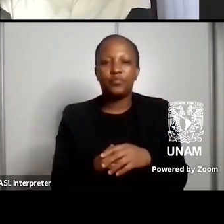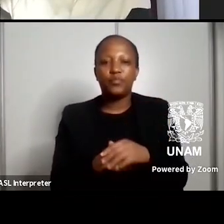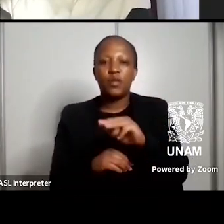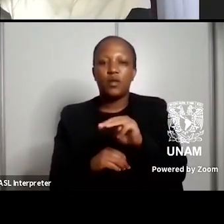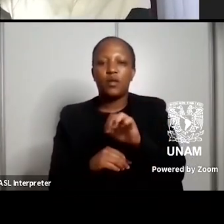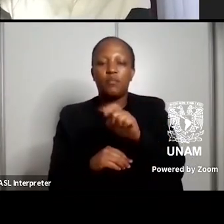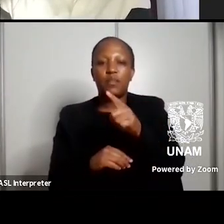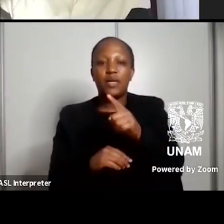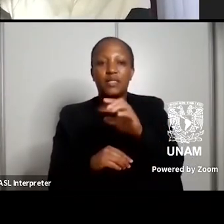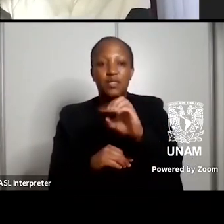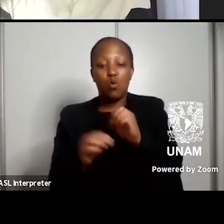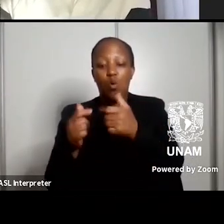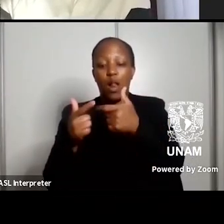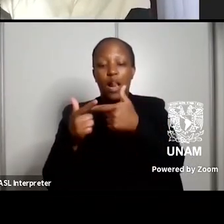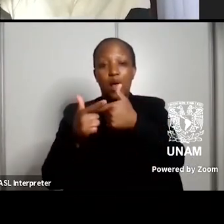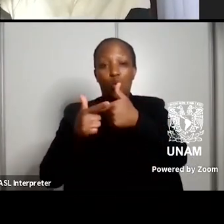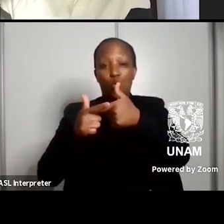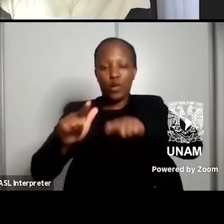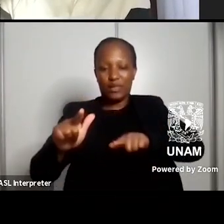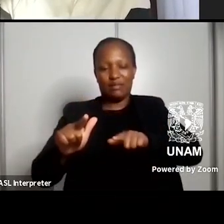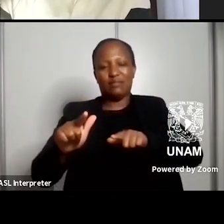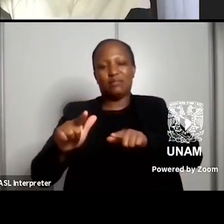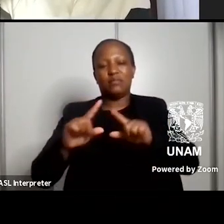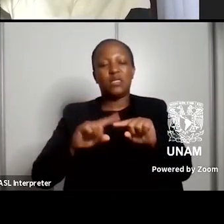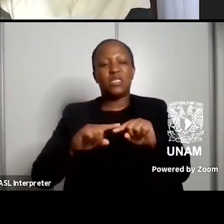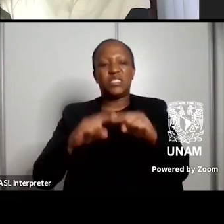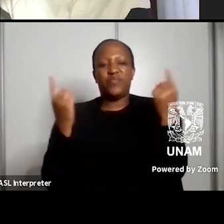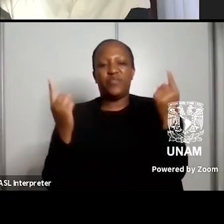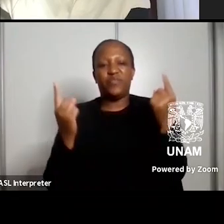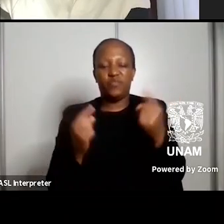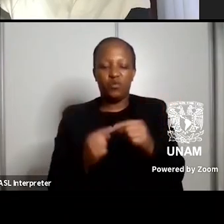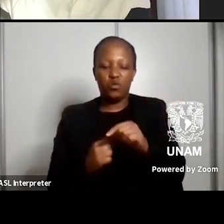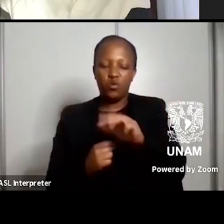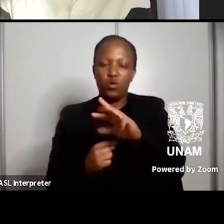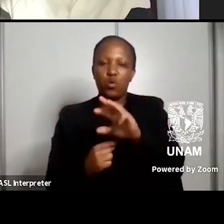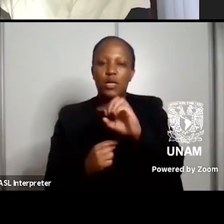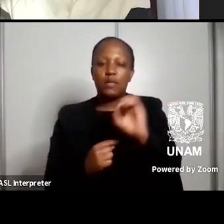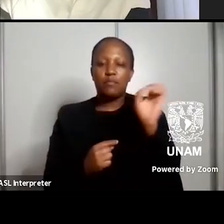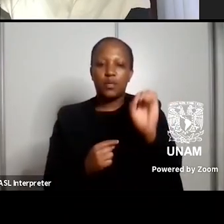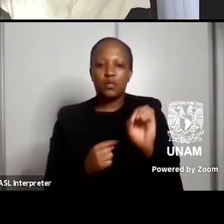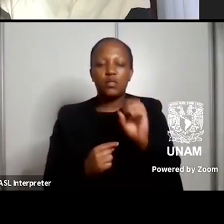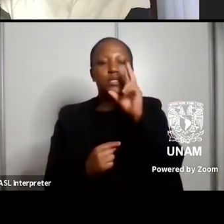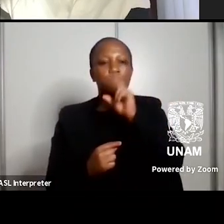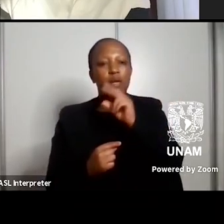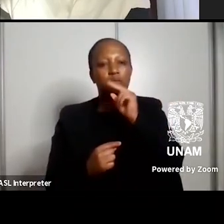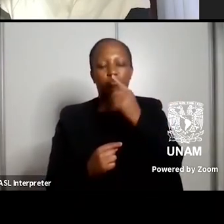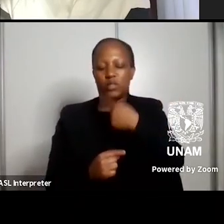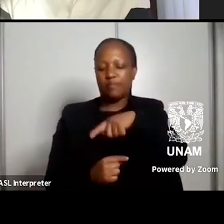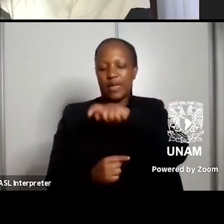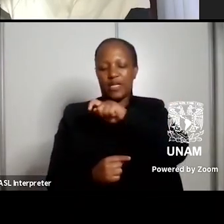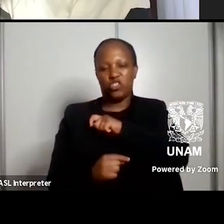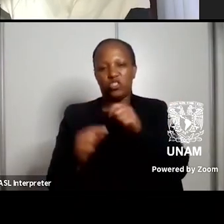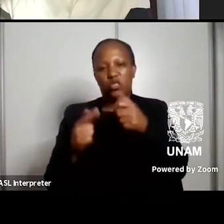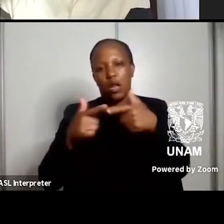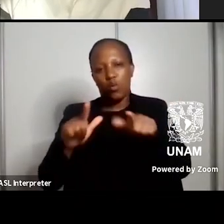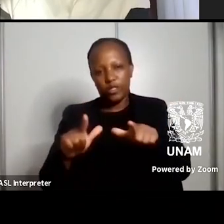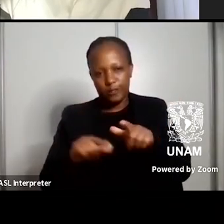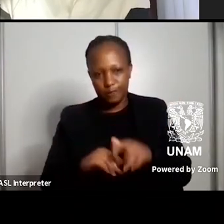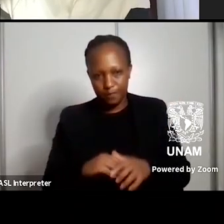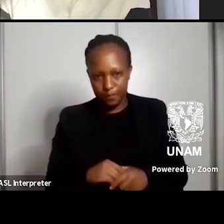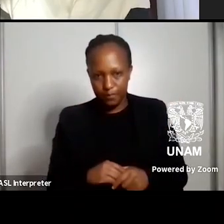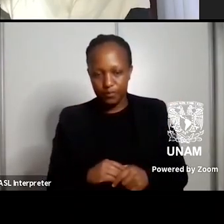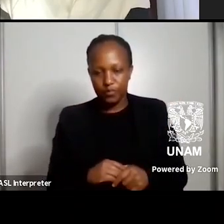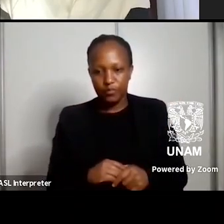linguistic landscape uh where 90 percent of mexicans speak spanish in in um